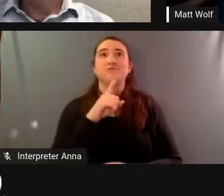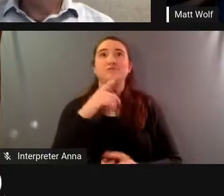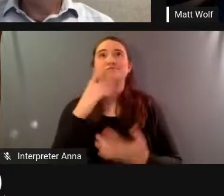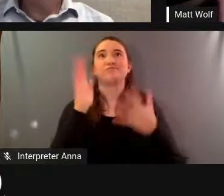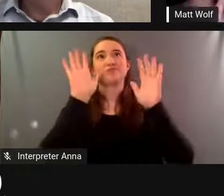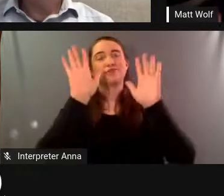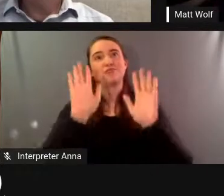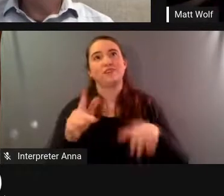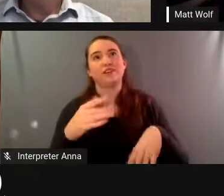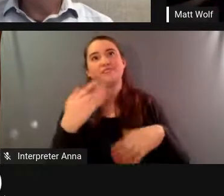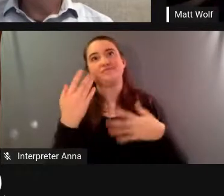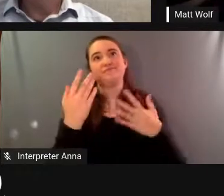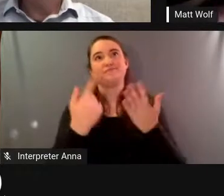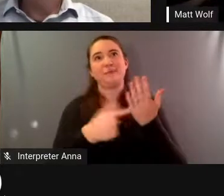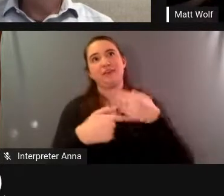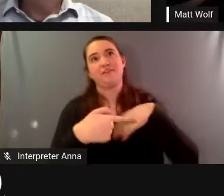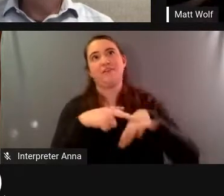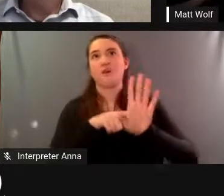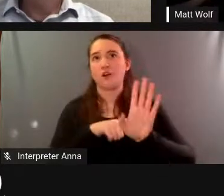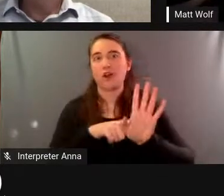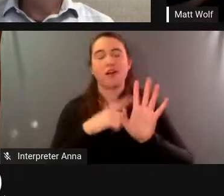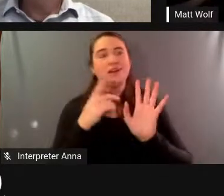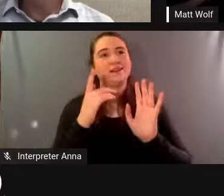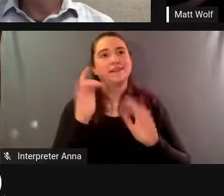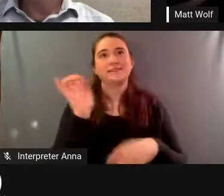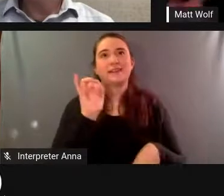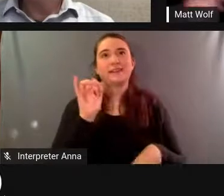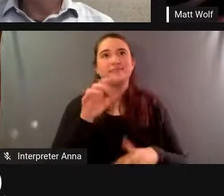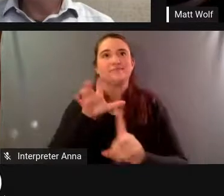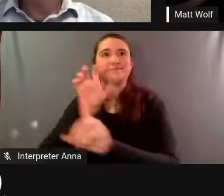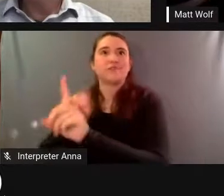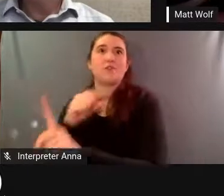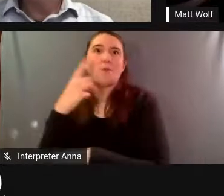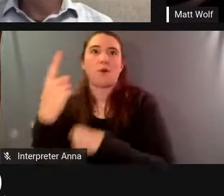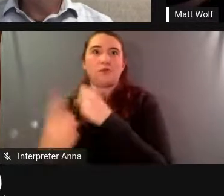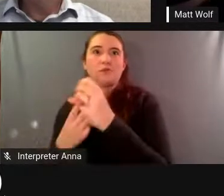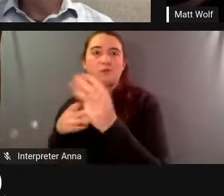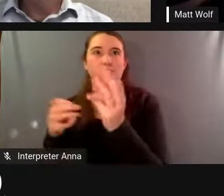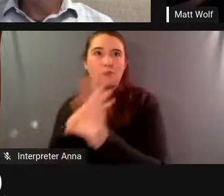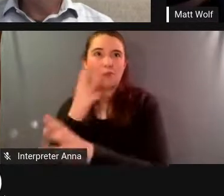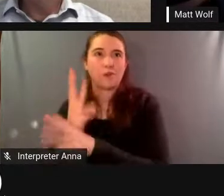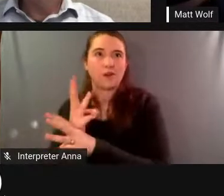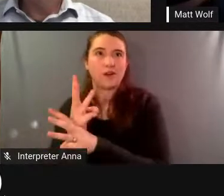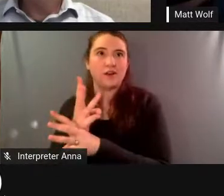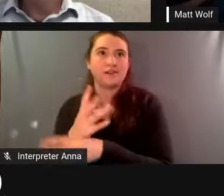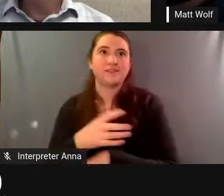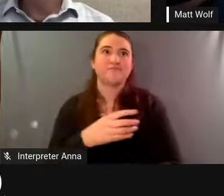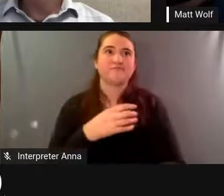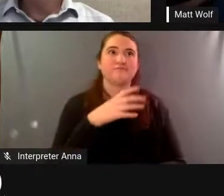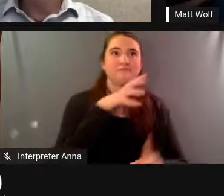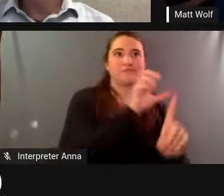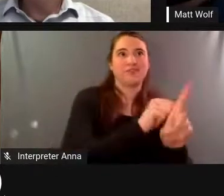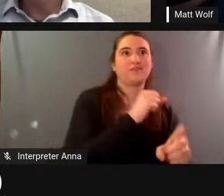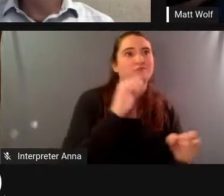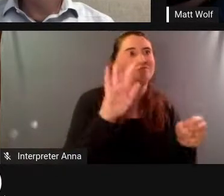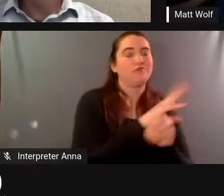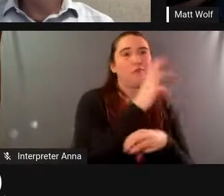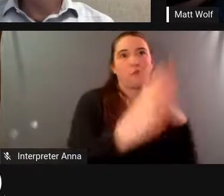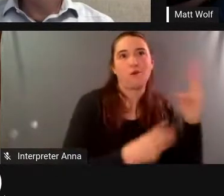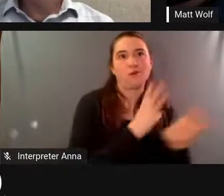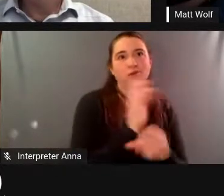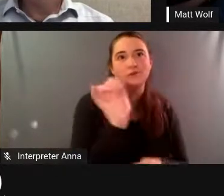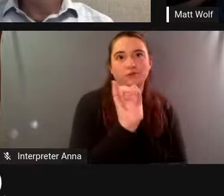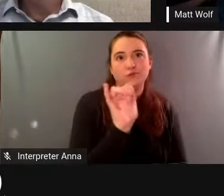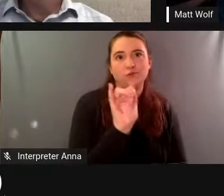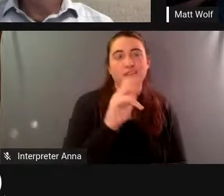film the takeover of biosphere 2 is like the takeover of biosphere 1 that the political and economic forces that be